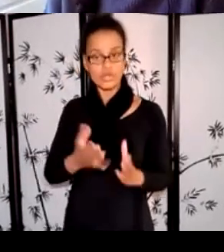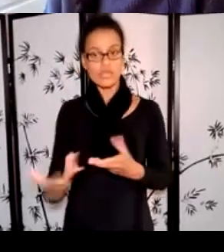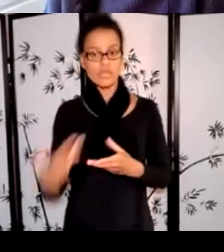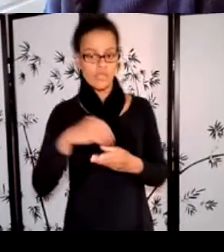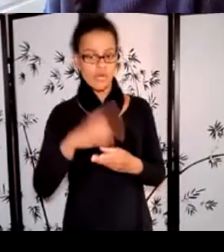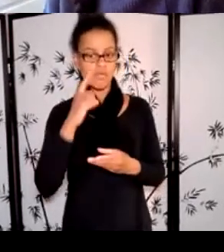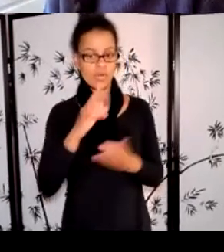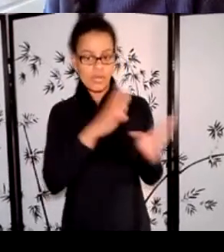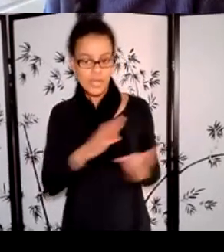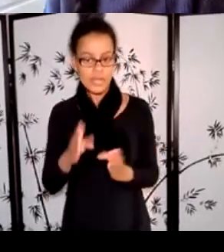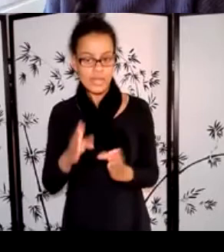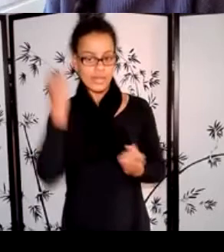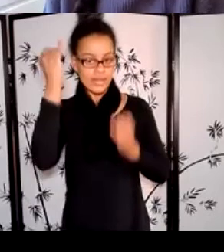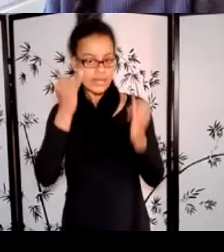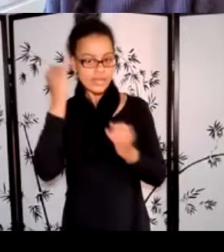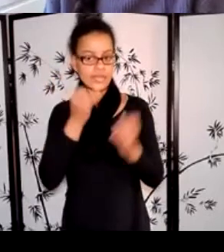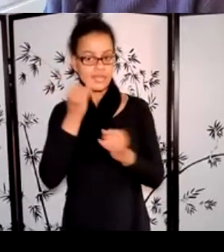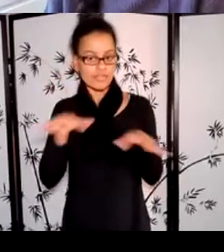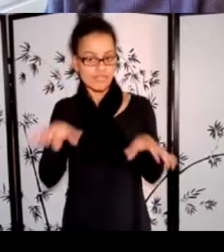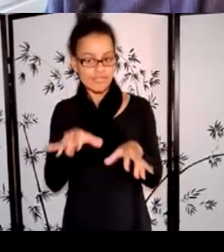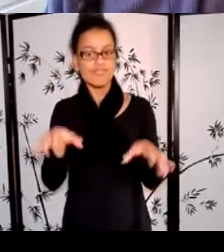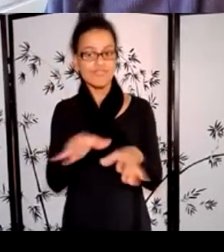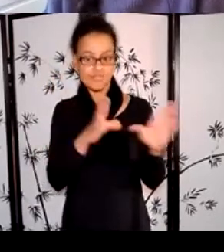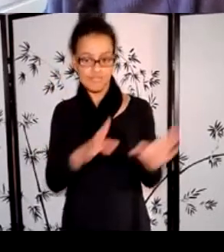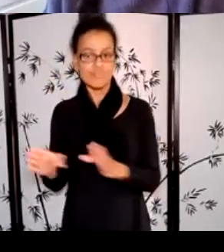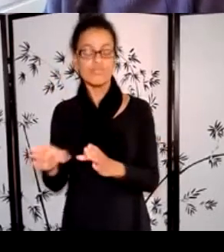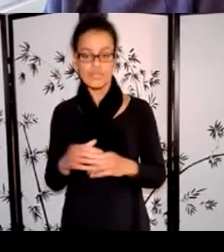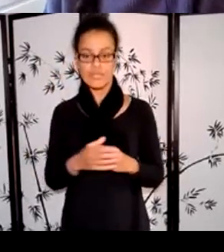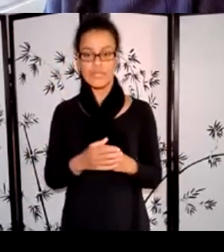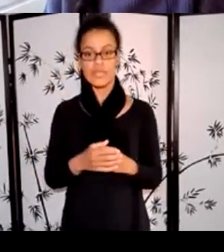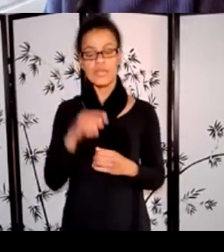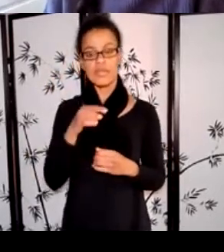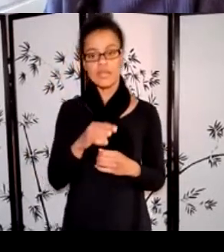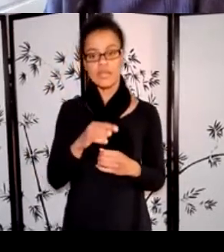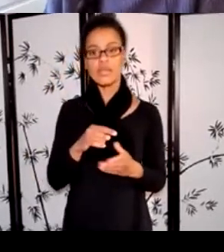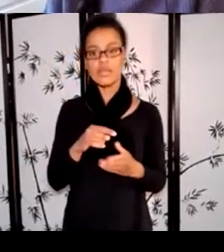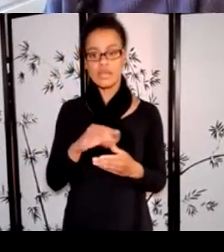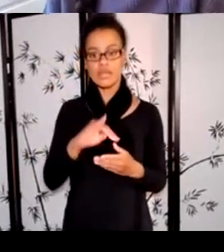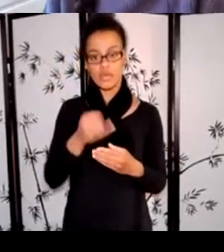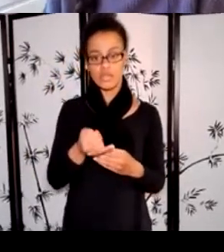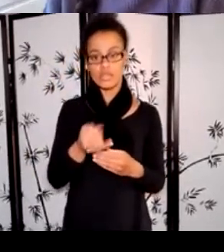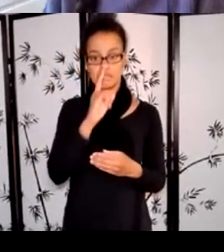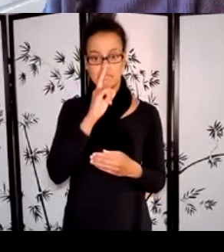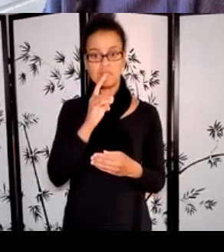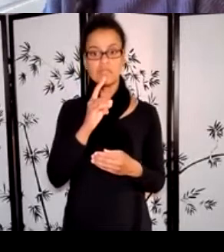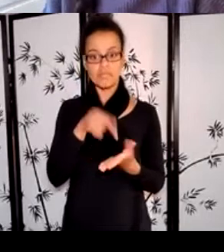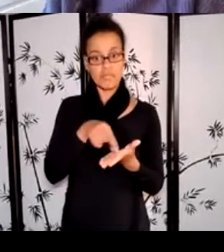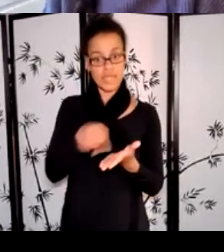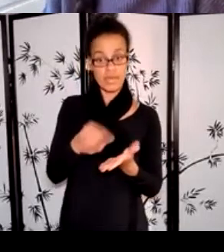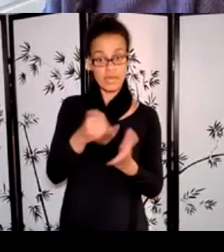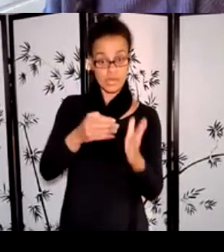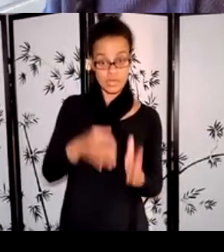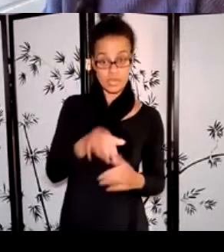That the project and budget provide financial and non-financial support to artists. And that the applicant has